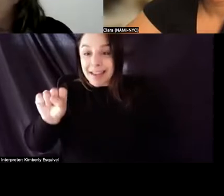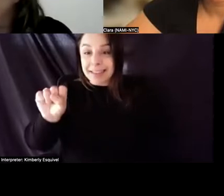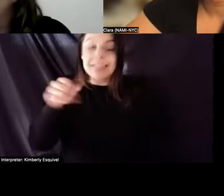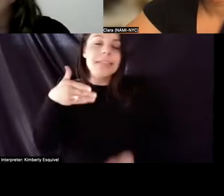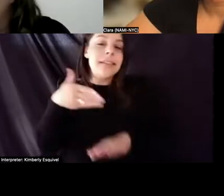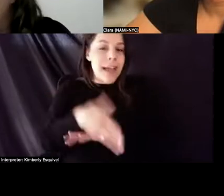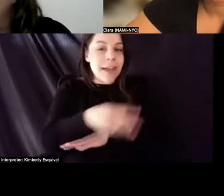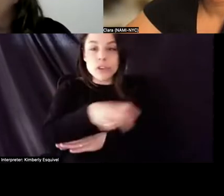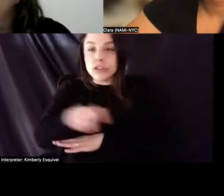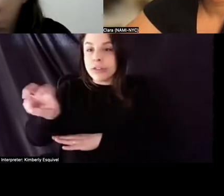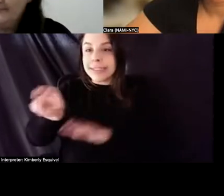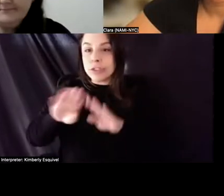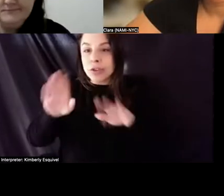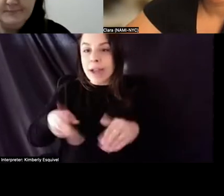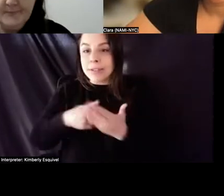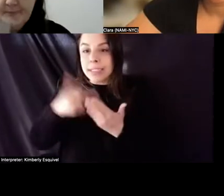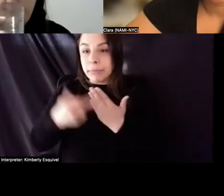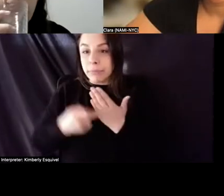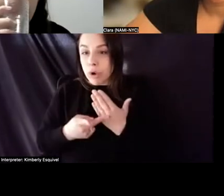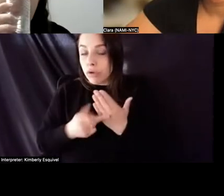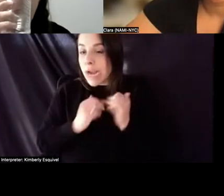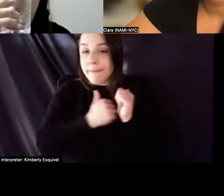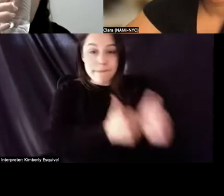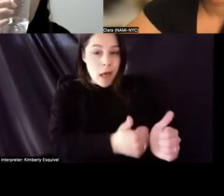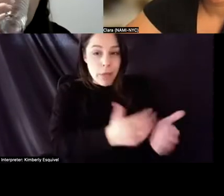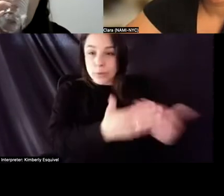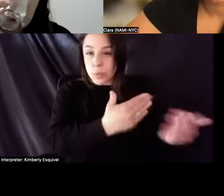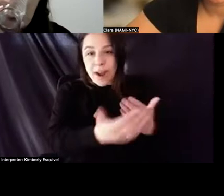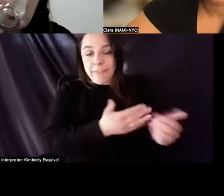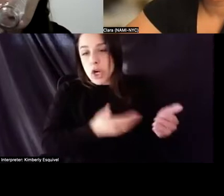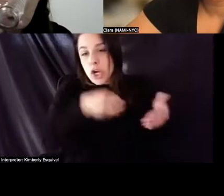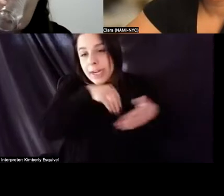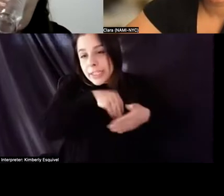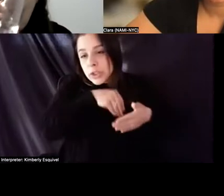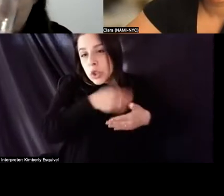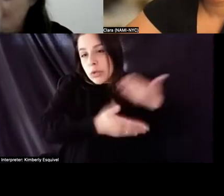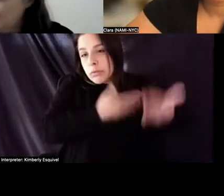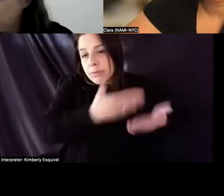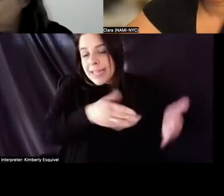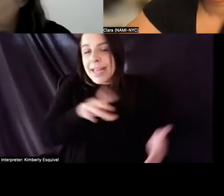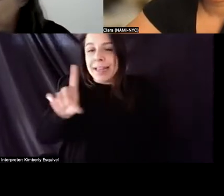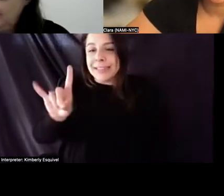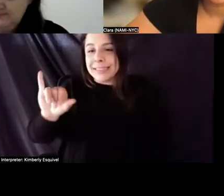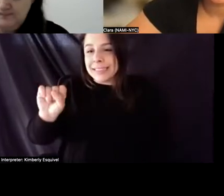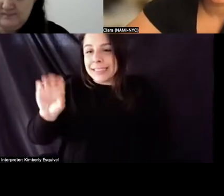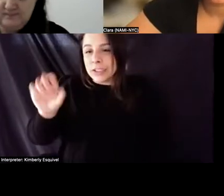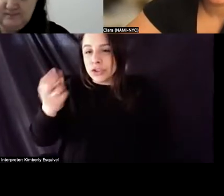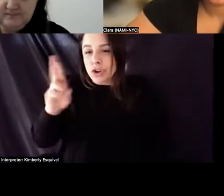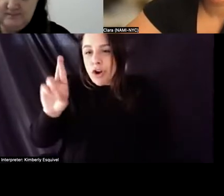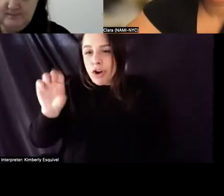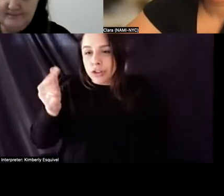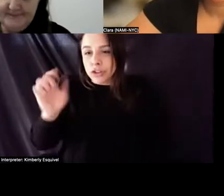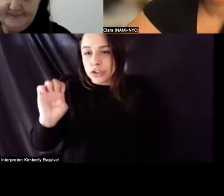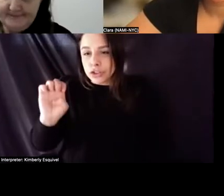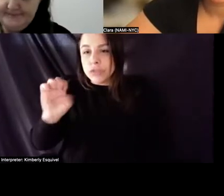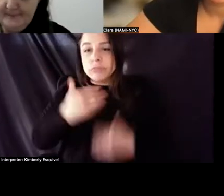housing program has followed whatever internal discharge or termination procedures they have